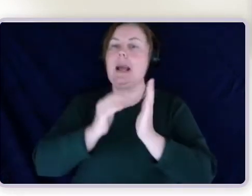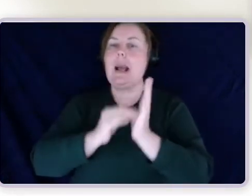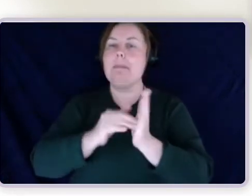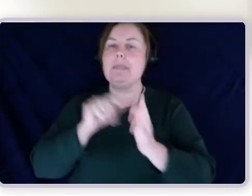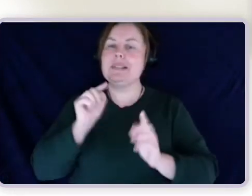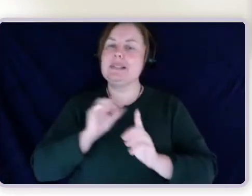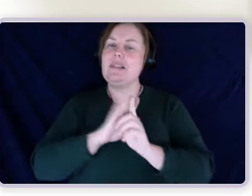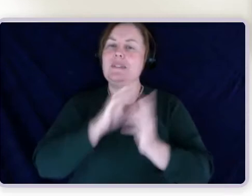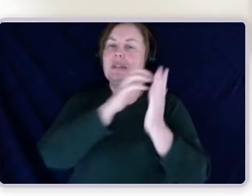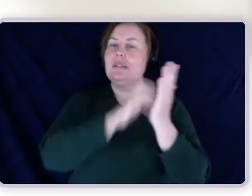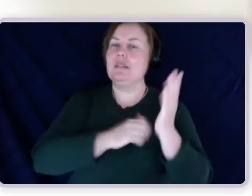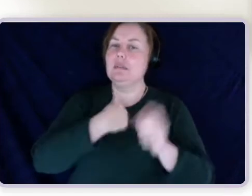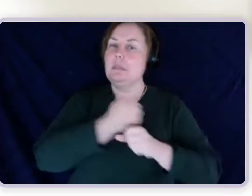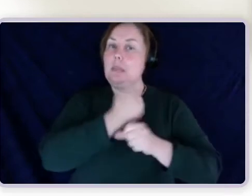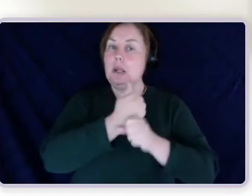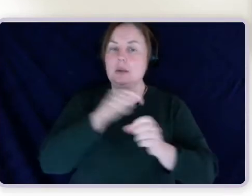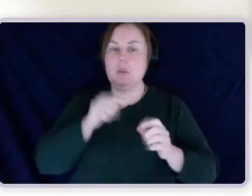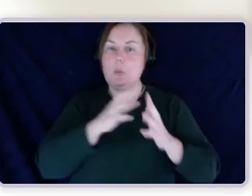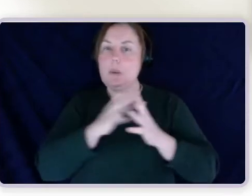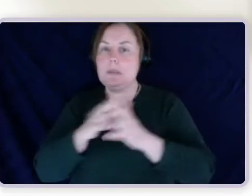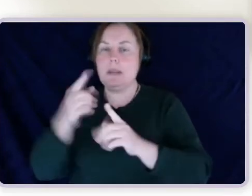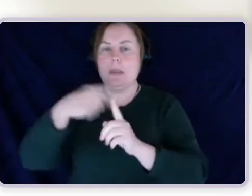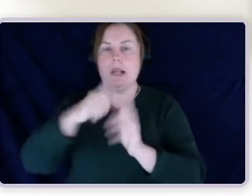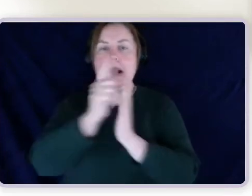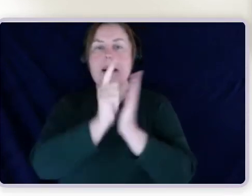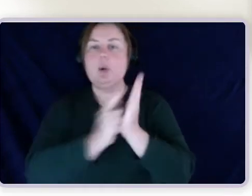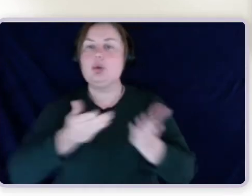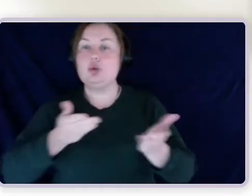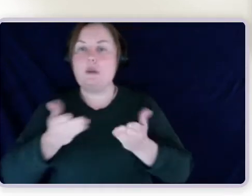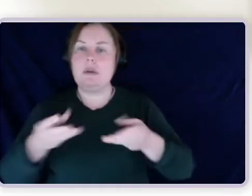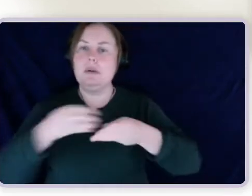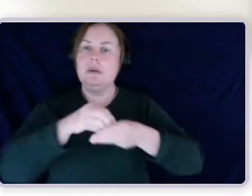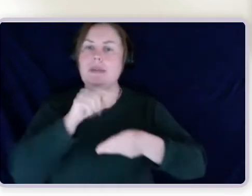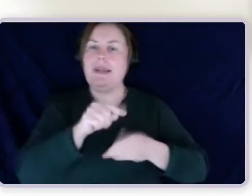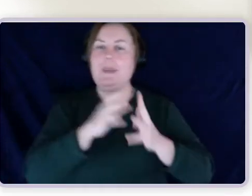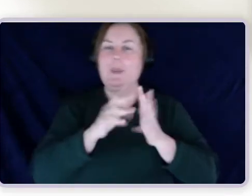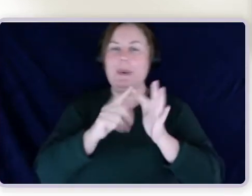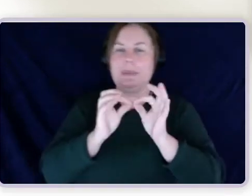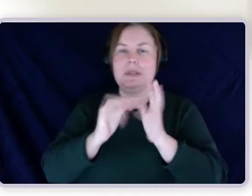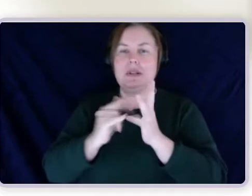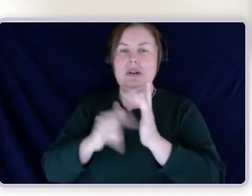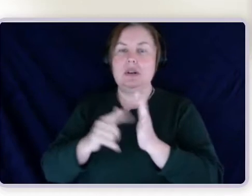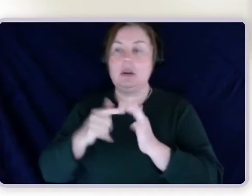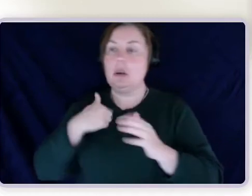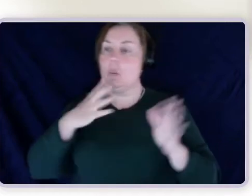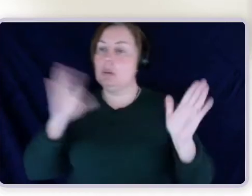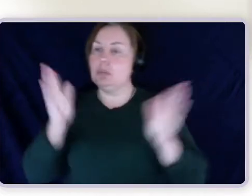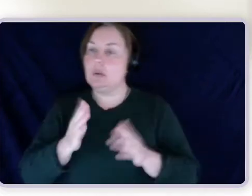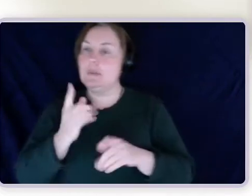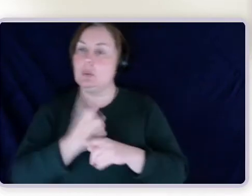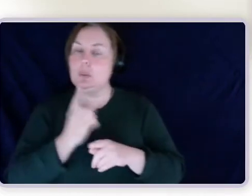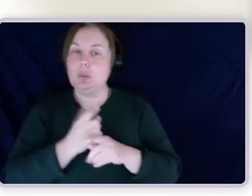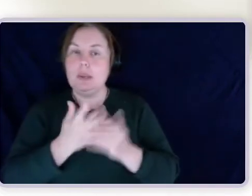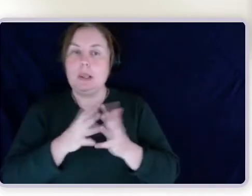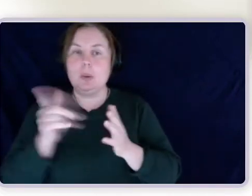legal service that wraps around the website. Finally, will just briefly mention how you can access SSRV if you